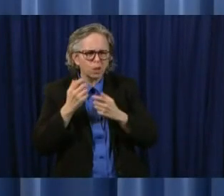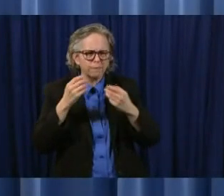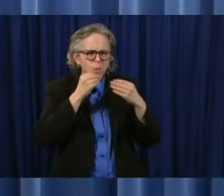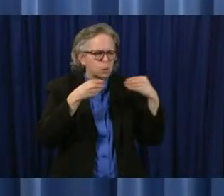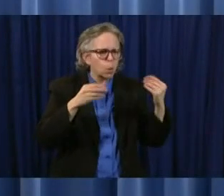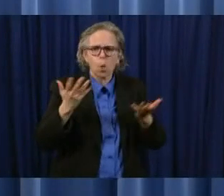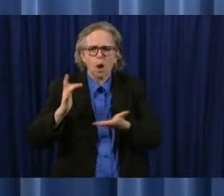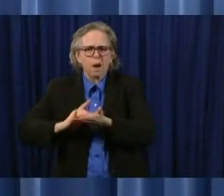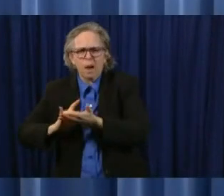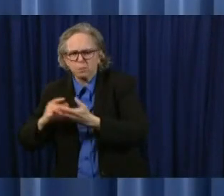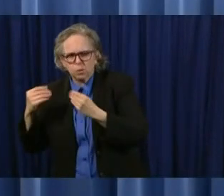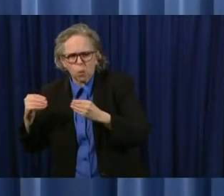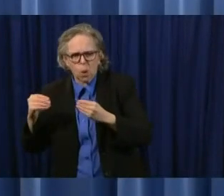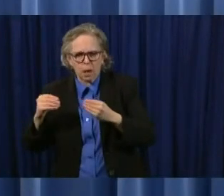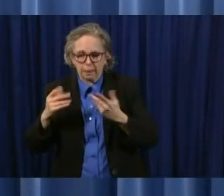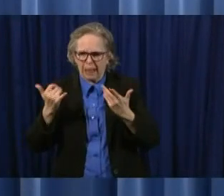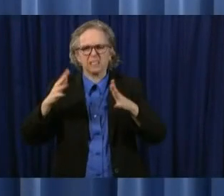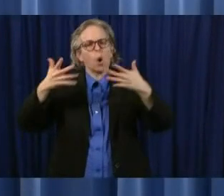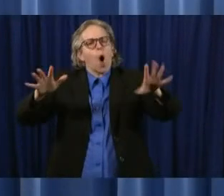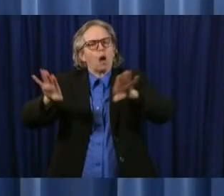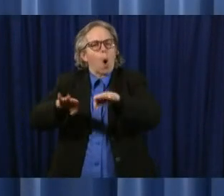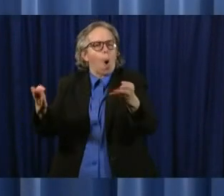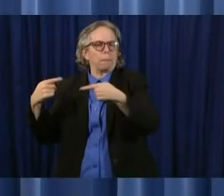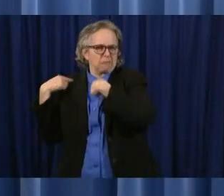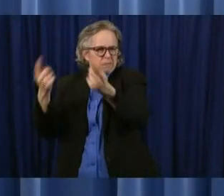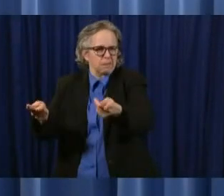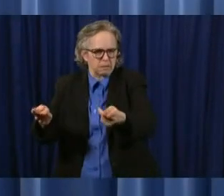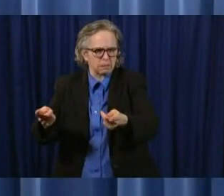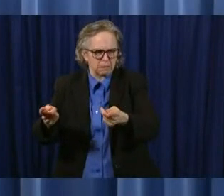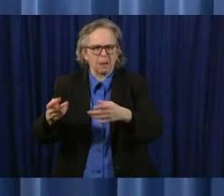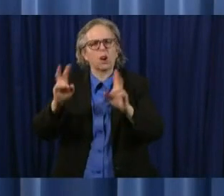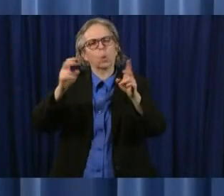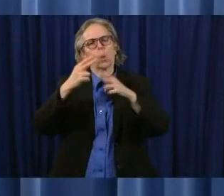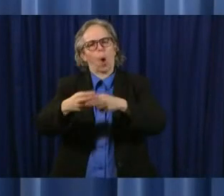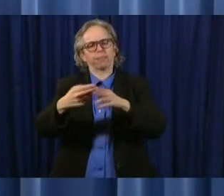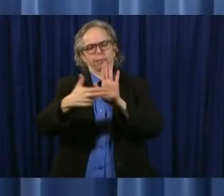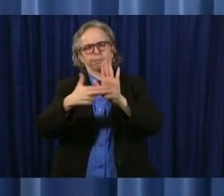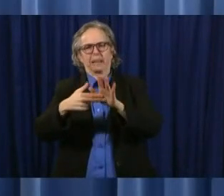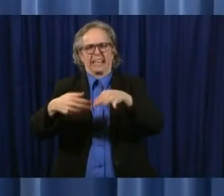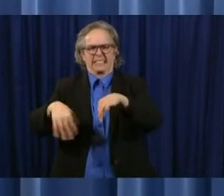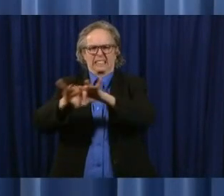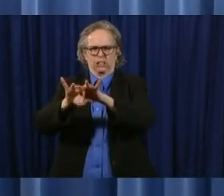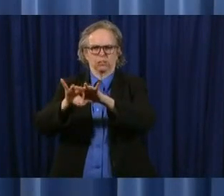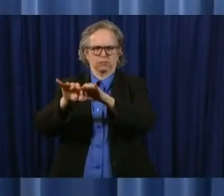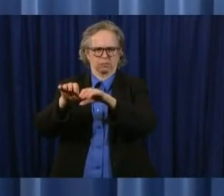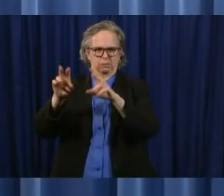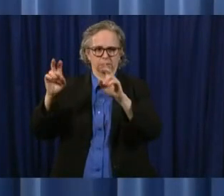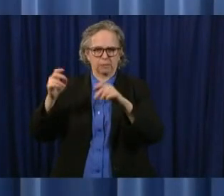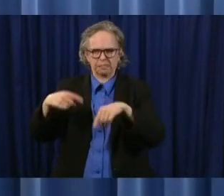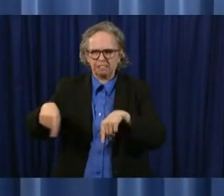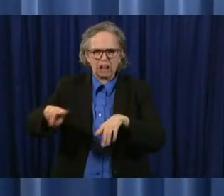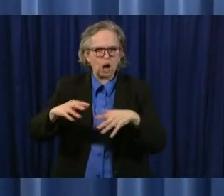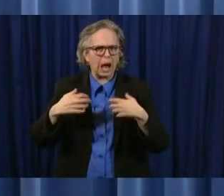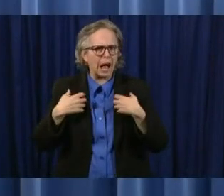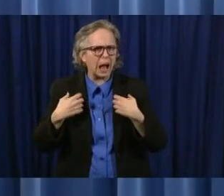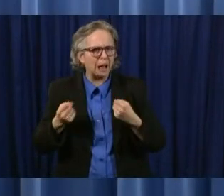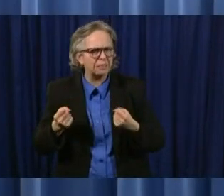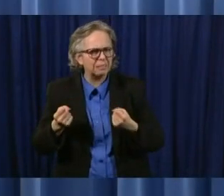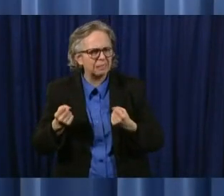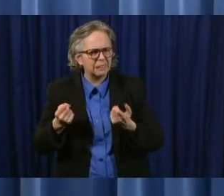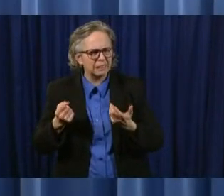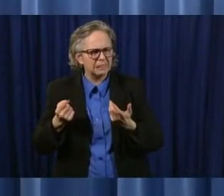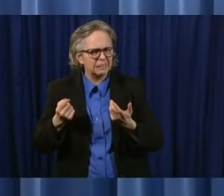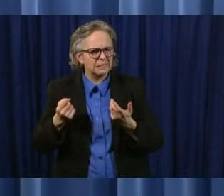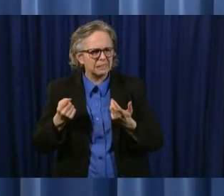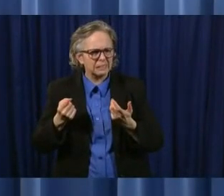that was that was still open and their concern was for that person's health and i even heard from some people who